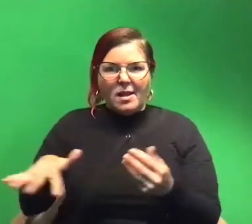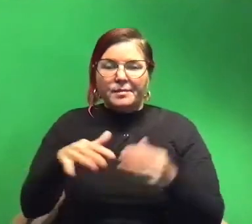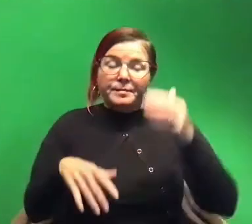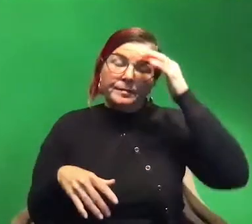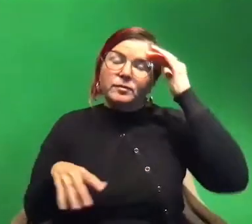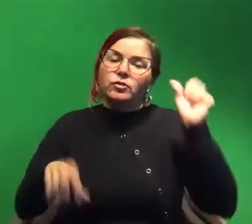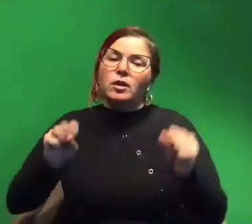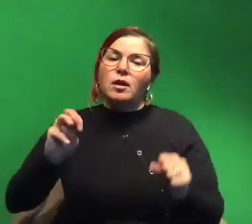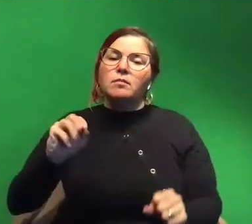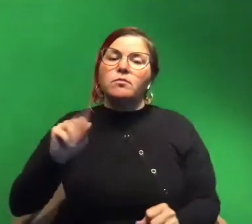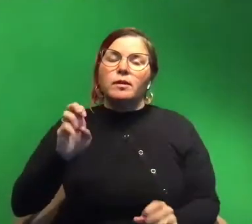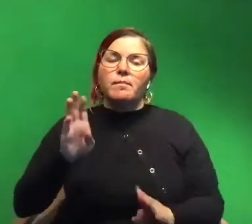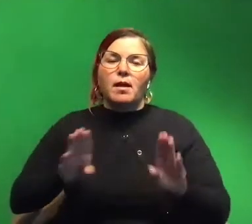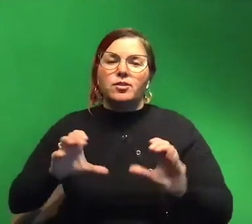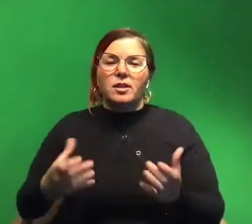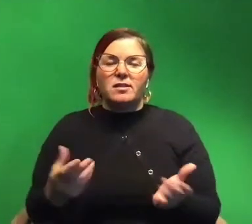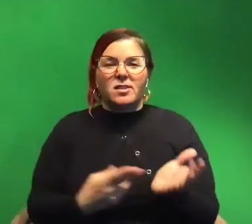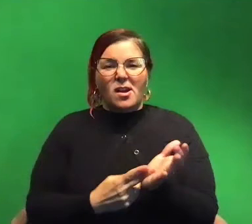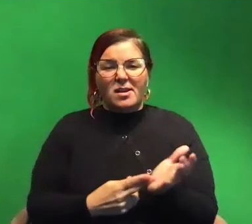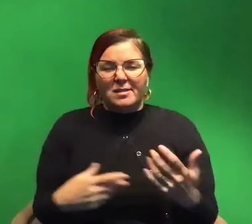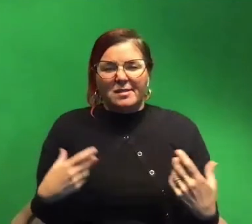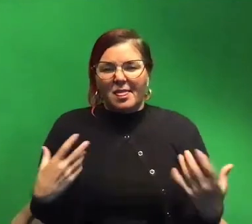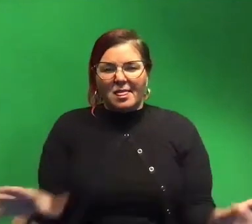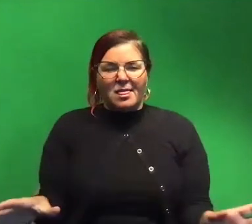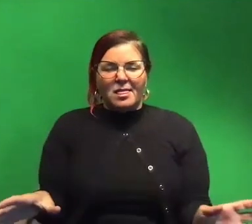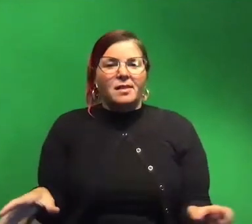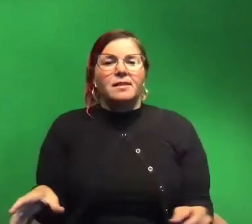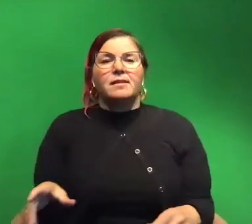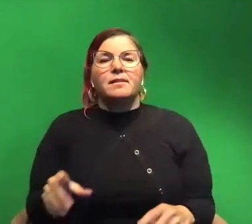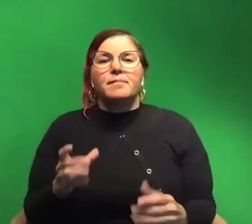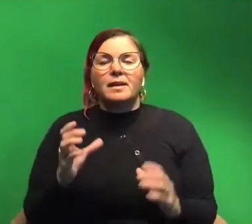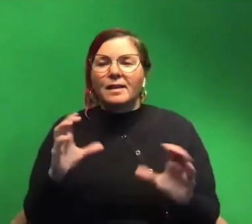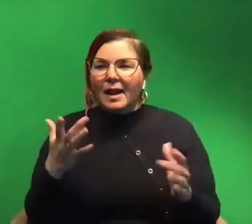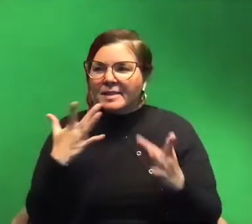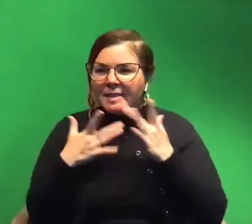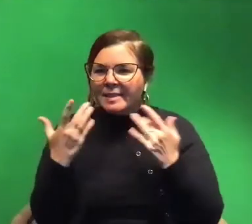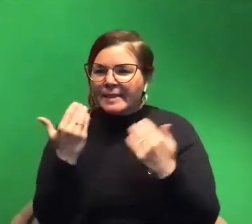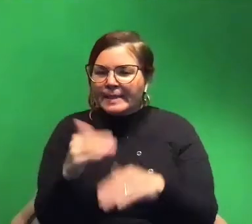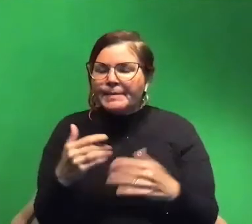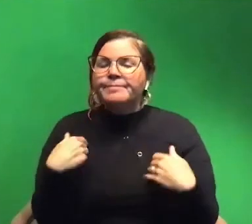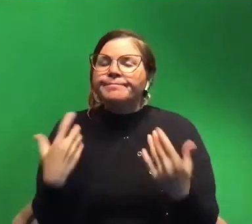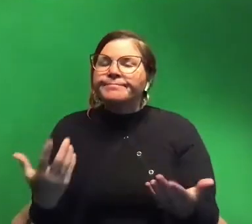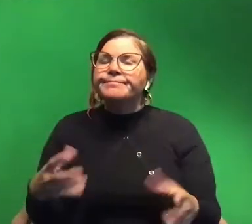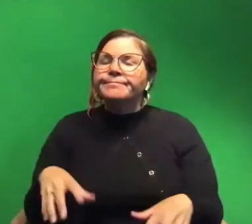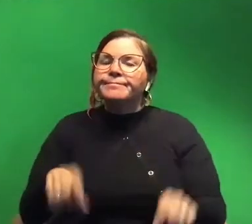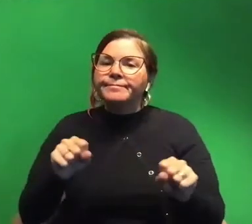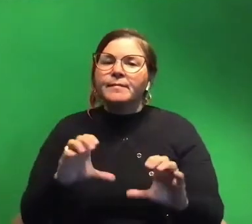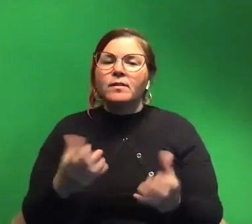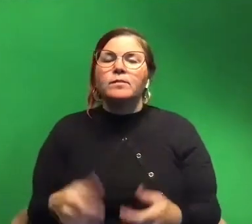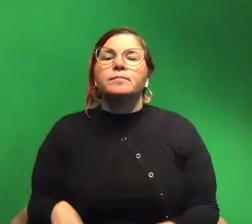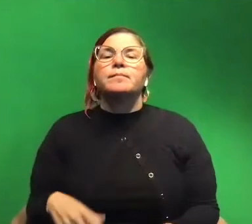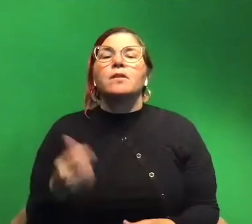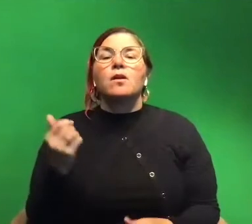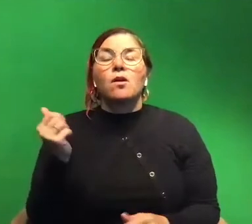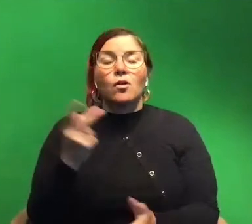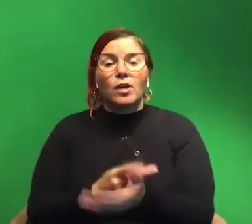biology class that I honestly didn't even really want to take but classes were limited and um all the grad students had to give a lecture on